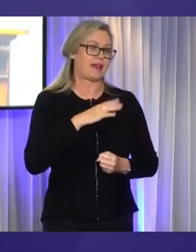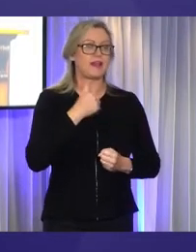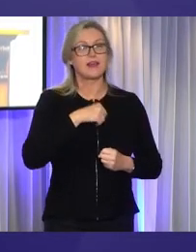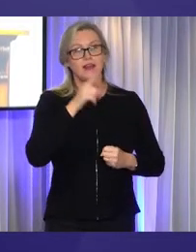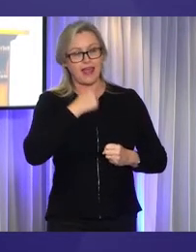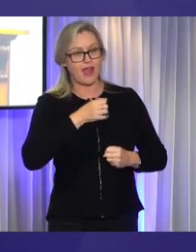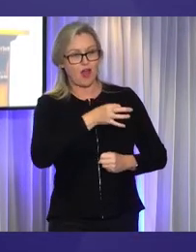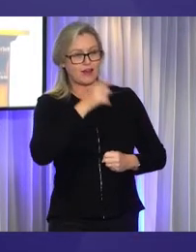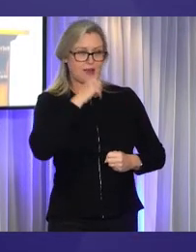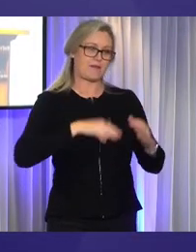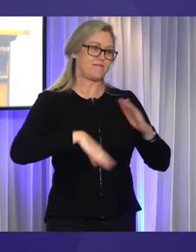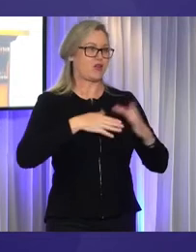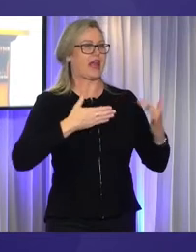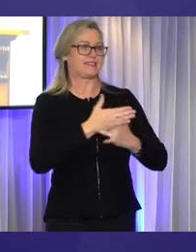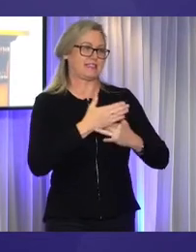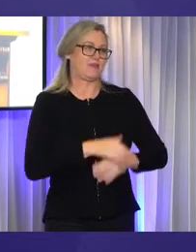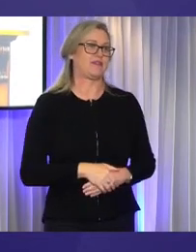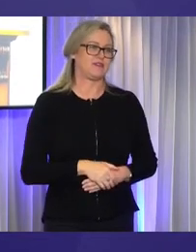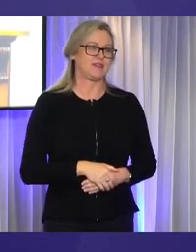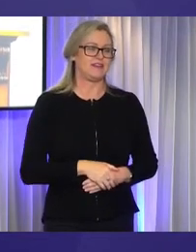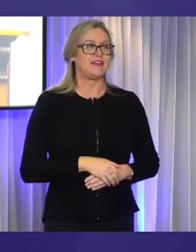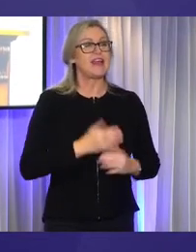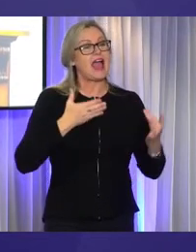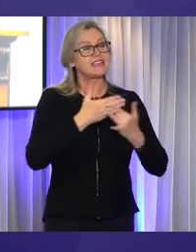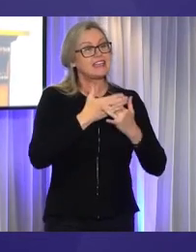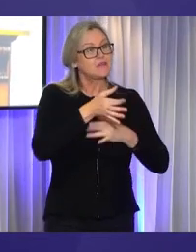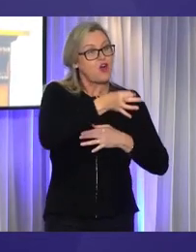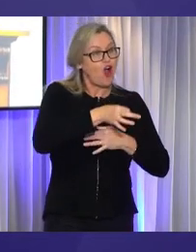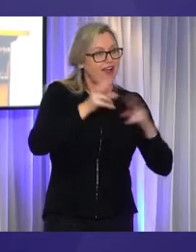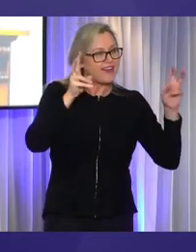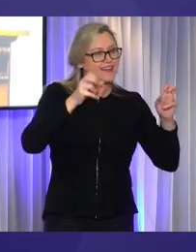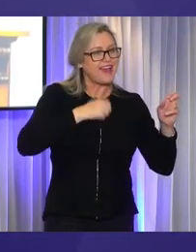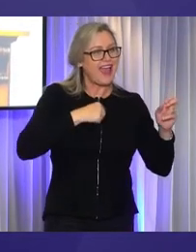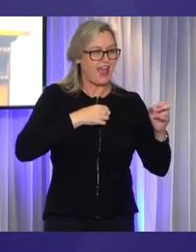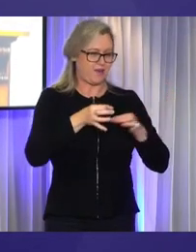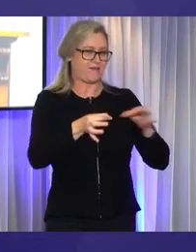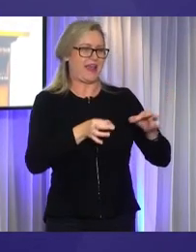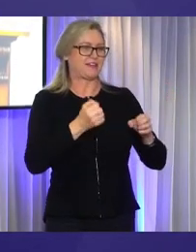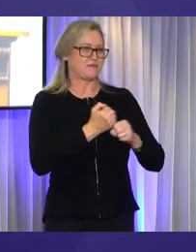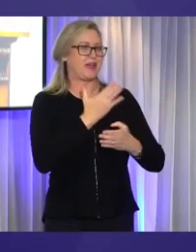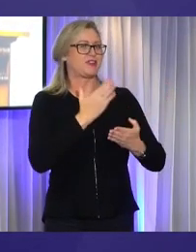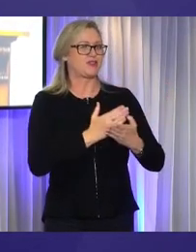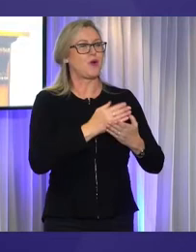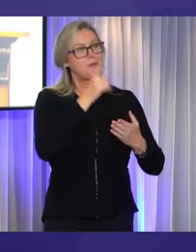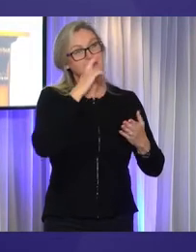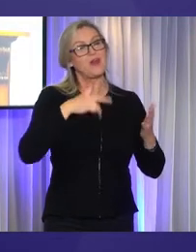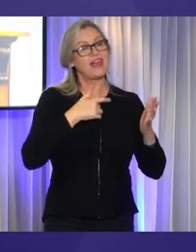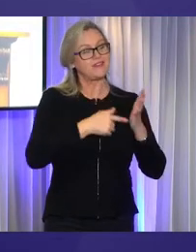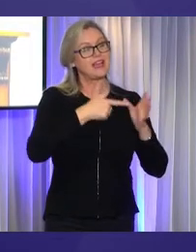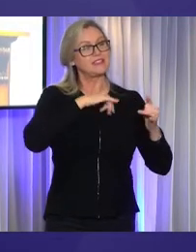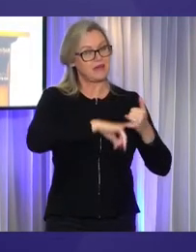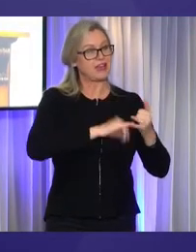island. Accessible Island is Tasmania's action plan for disability. Our commitment to ensure Tasmanians with a disability